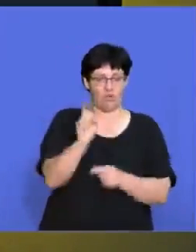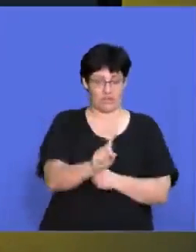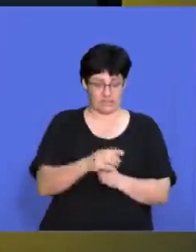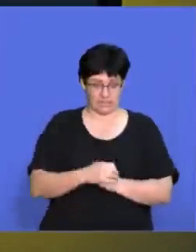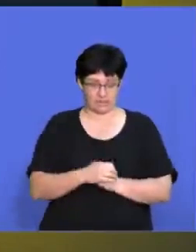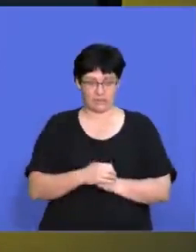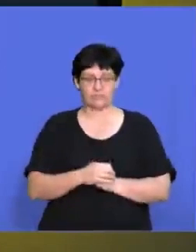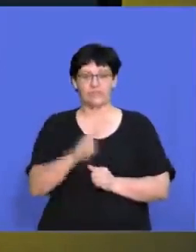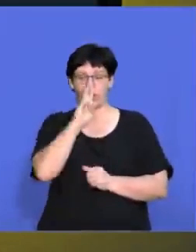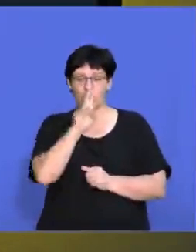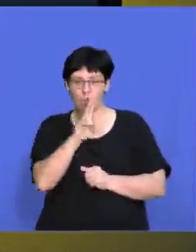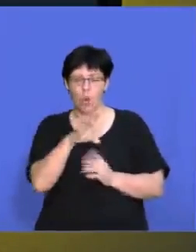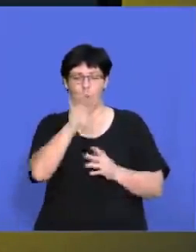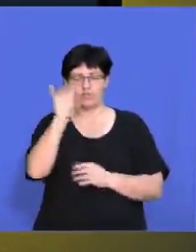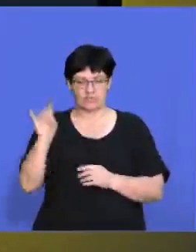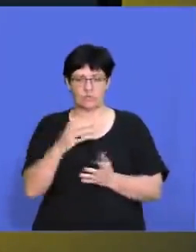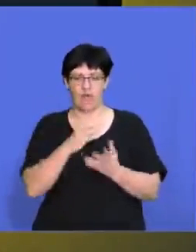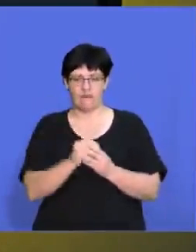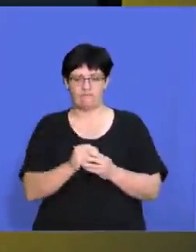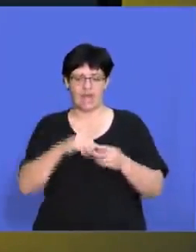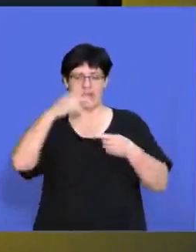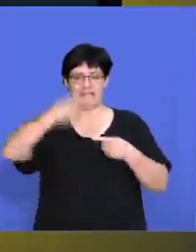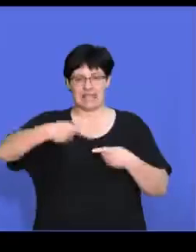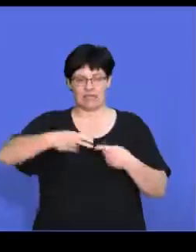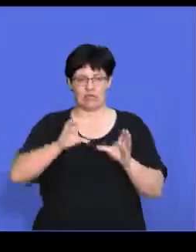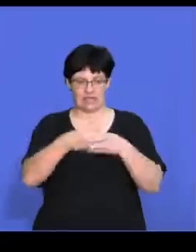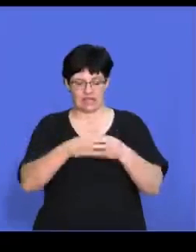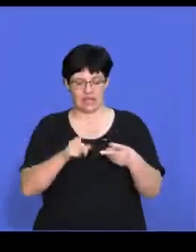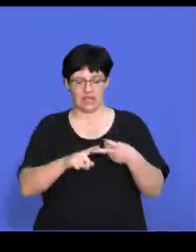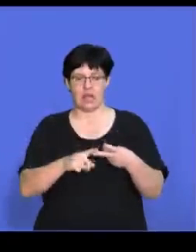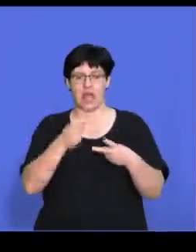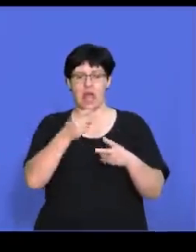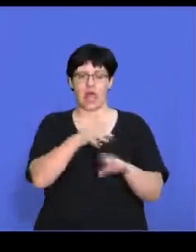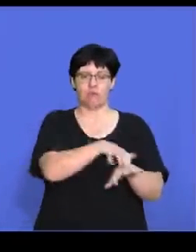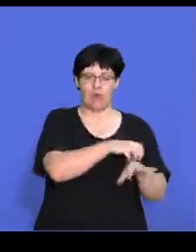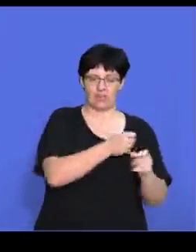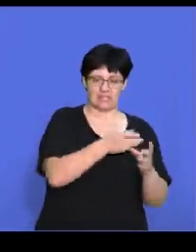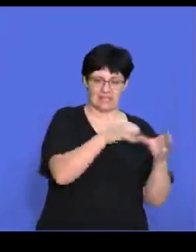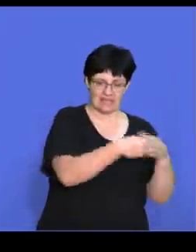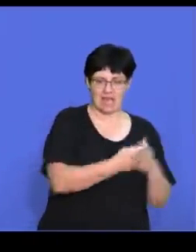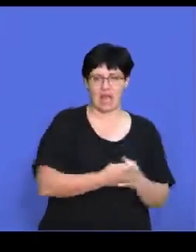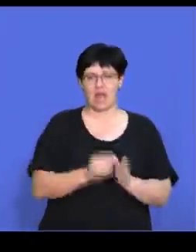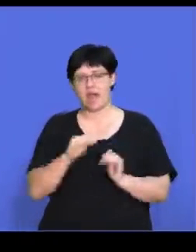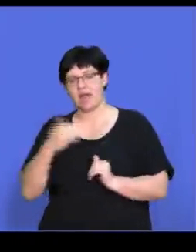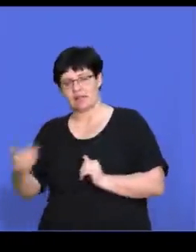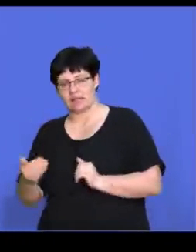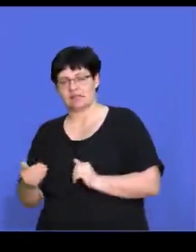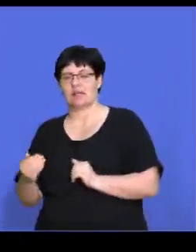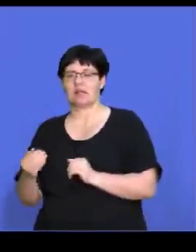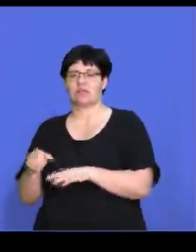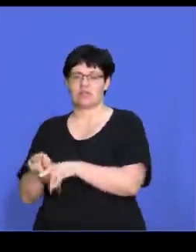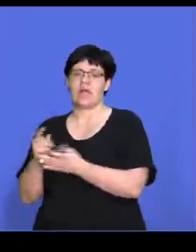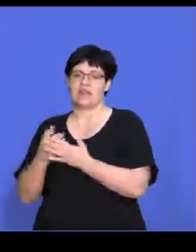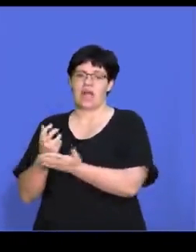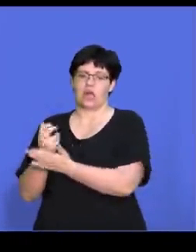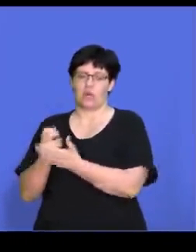sector are we dealing with? So if we look at our options, we've got the secondary sector, the primary sector, the tertiary